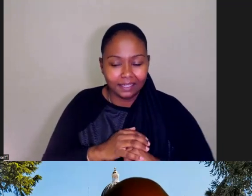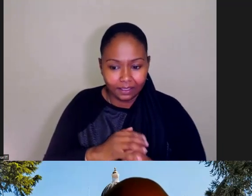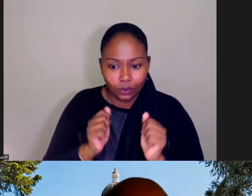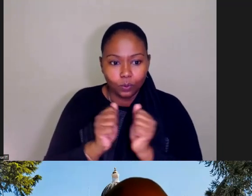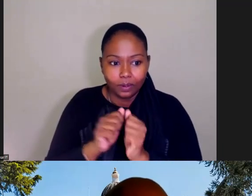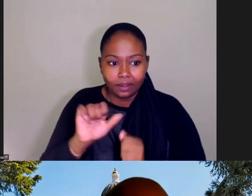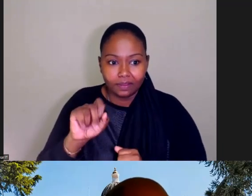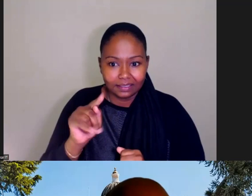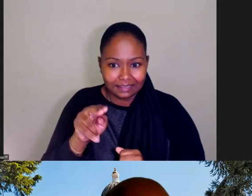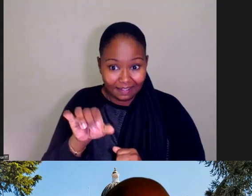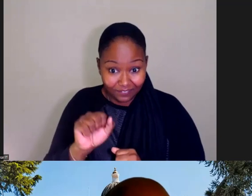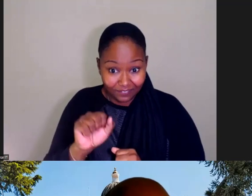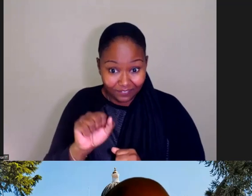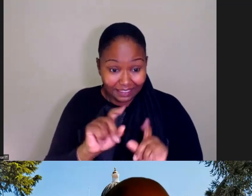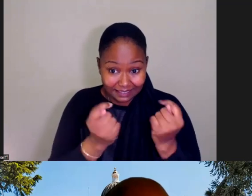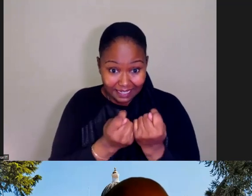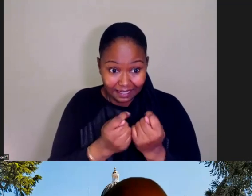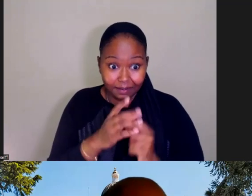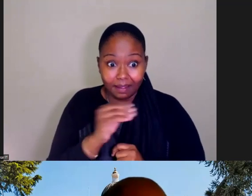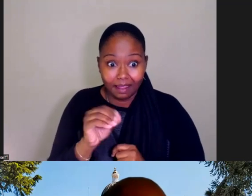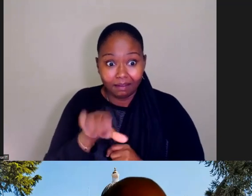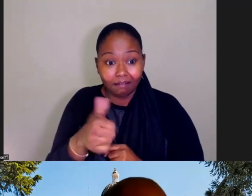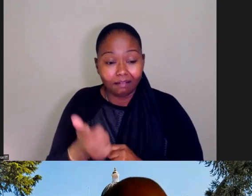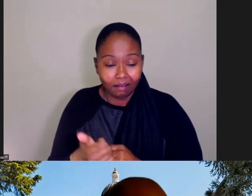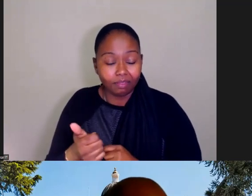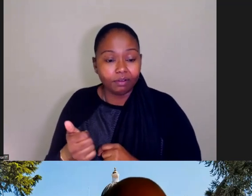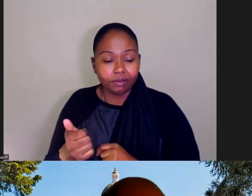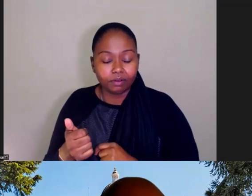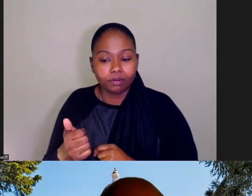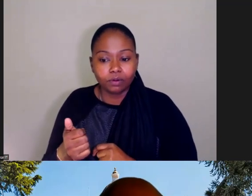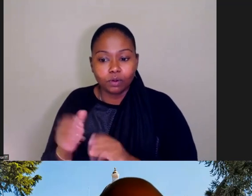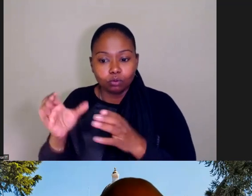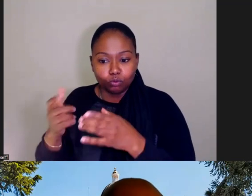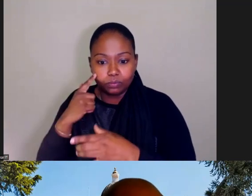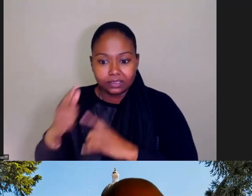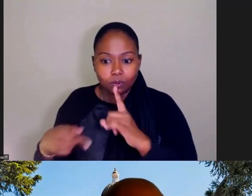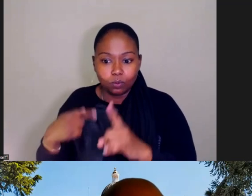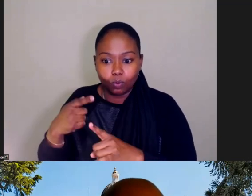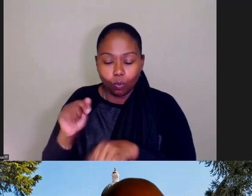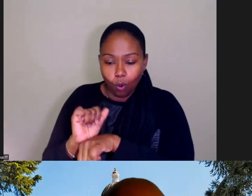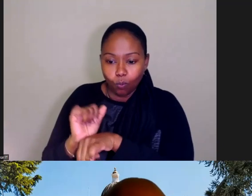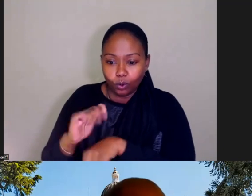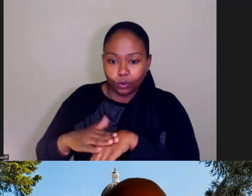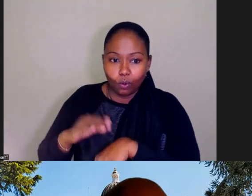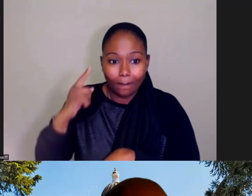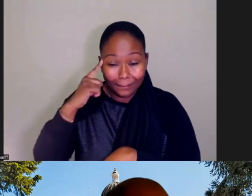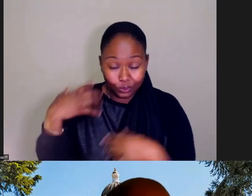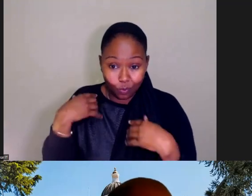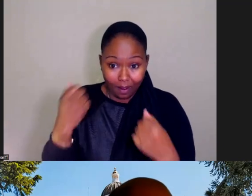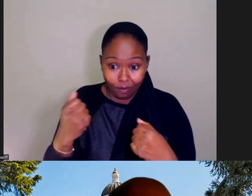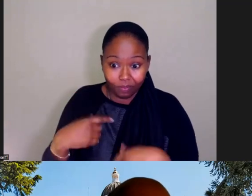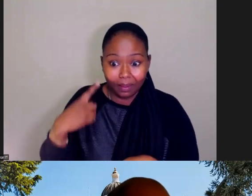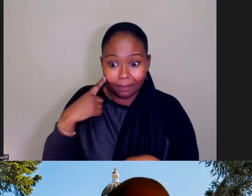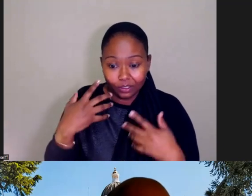Stephanie's team and with others in the legislature who are working on mental health and mental health